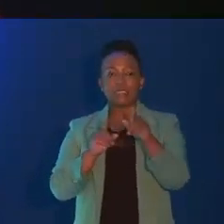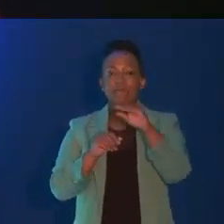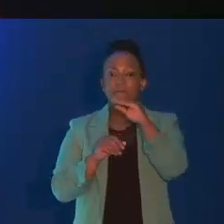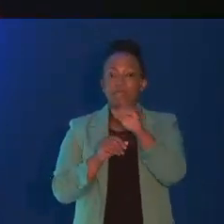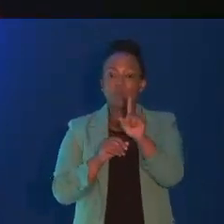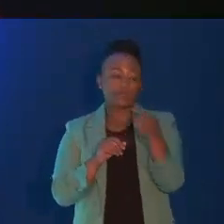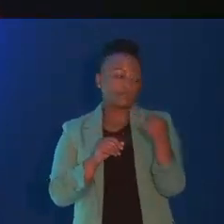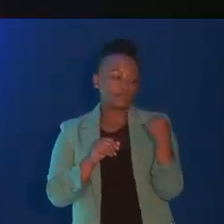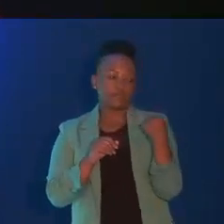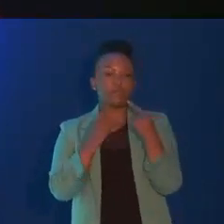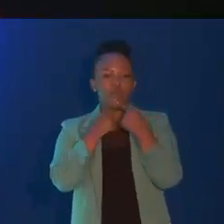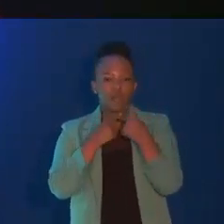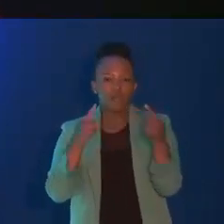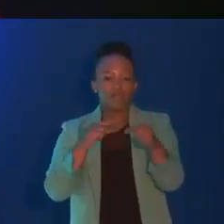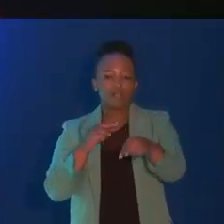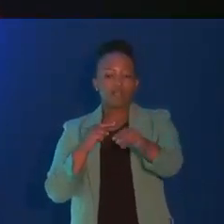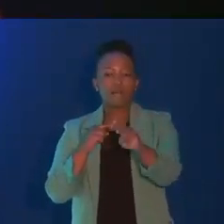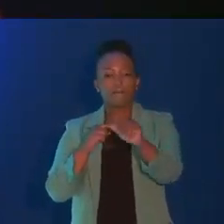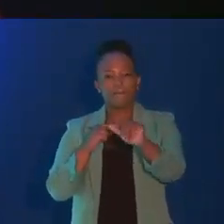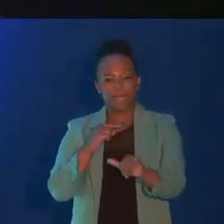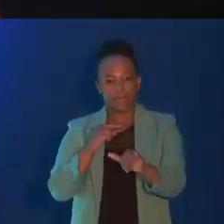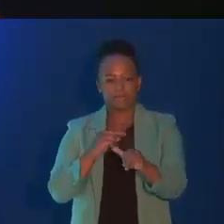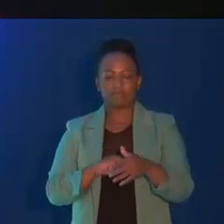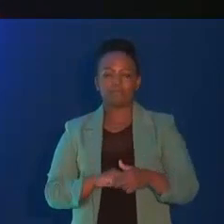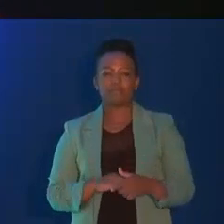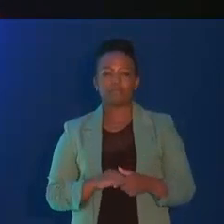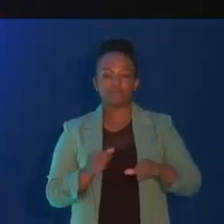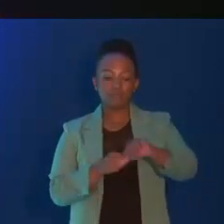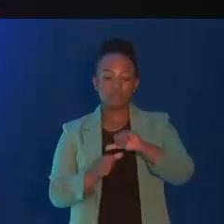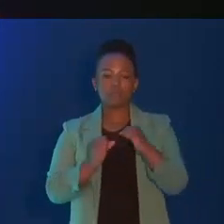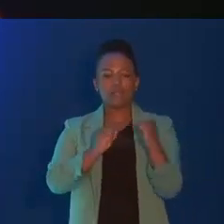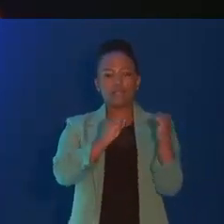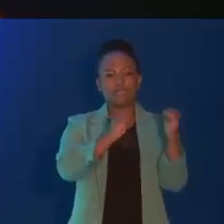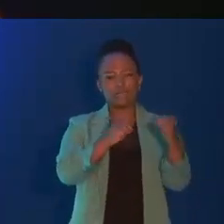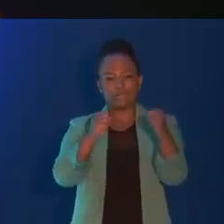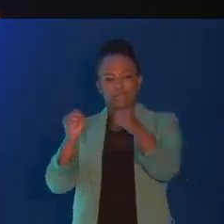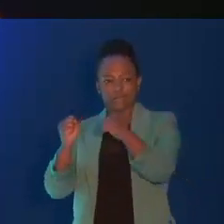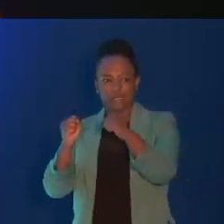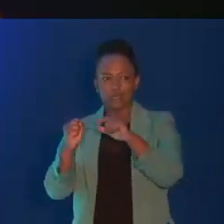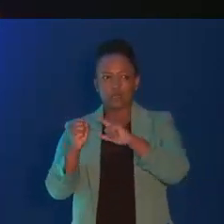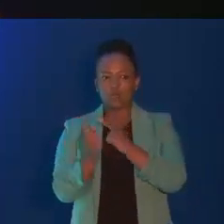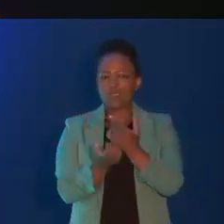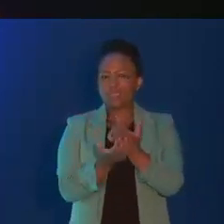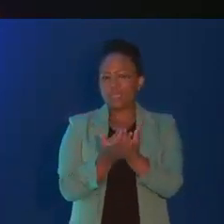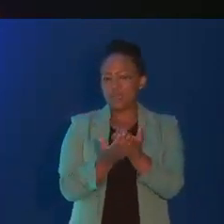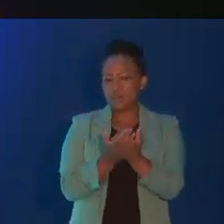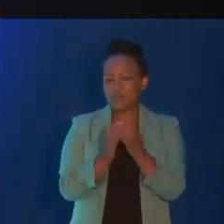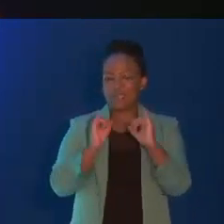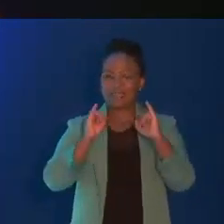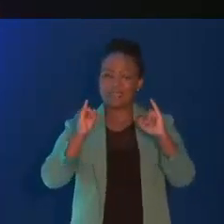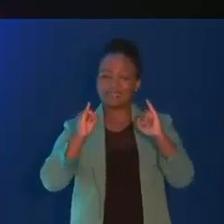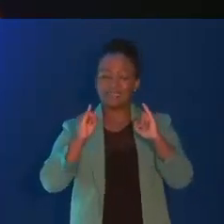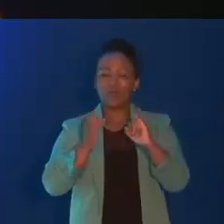words, it will be pronounced in May. The social compact is underpinned by the economic reconstruction and